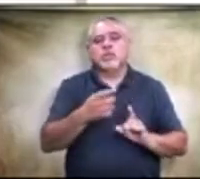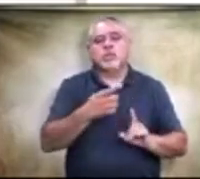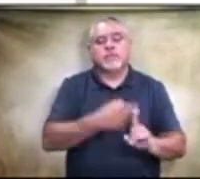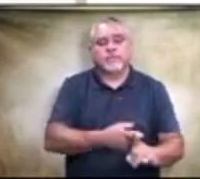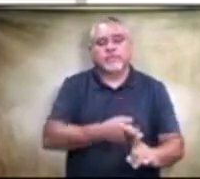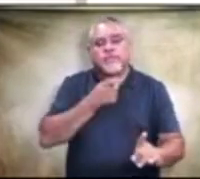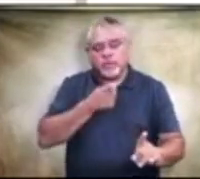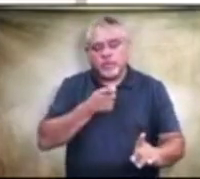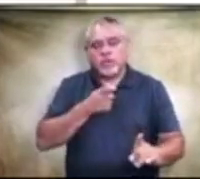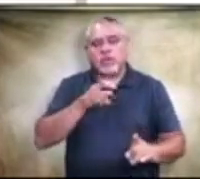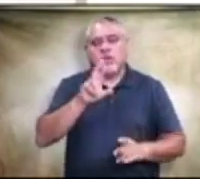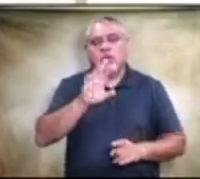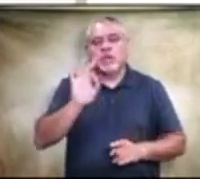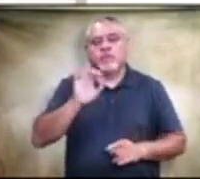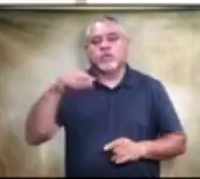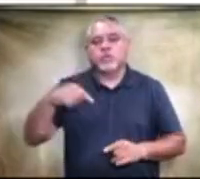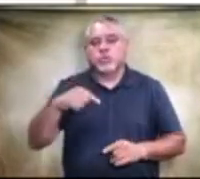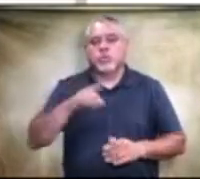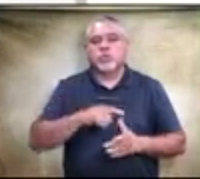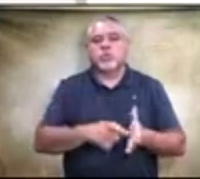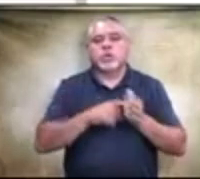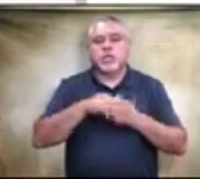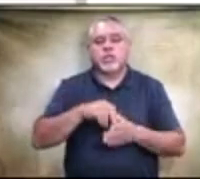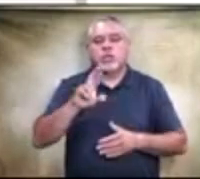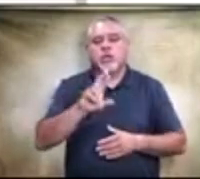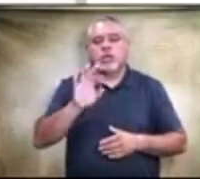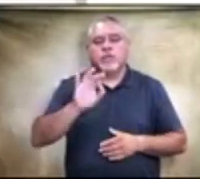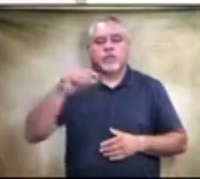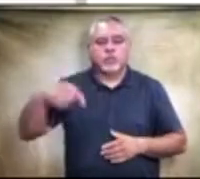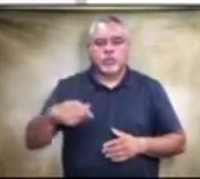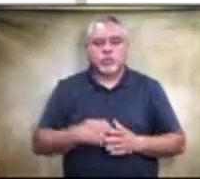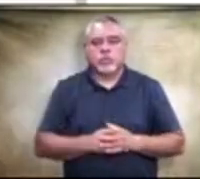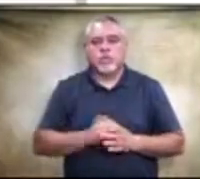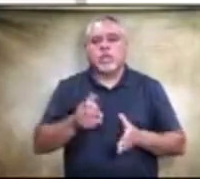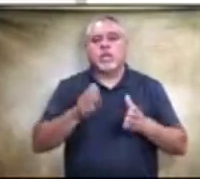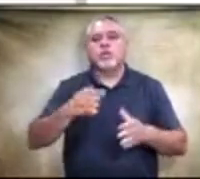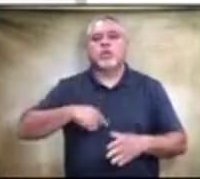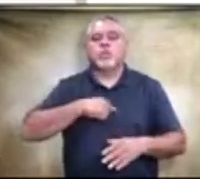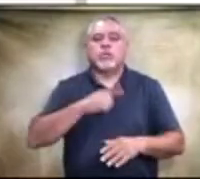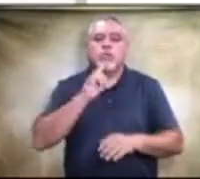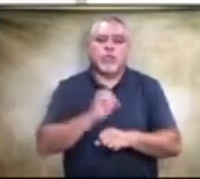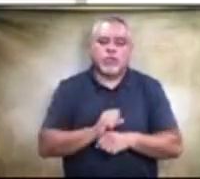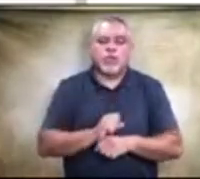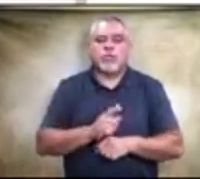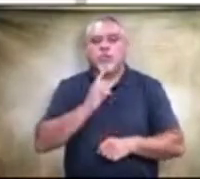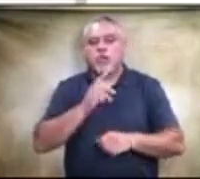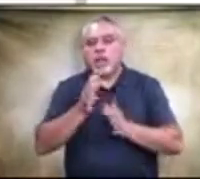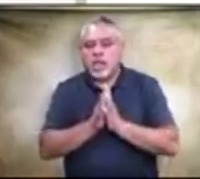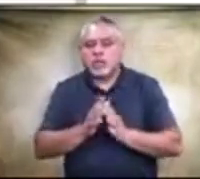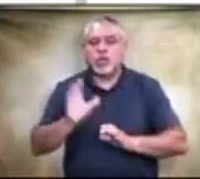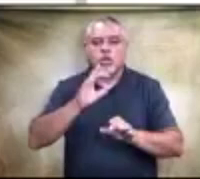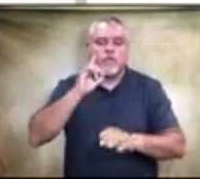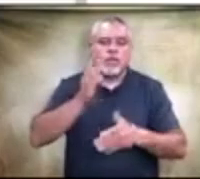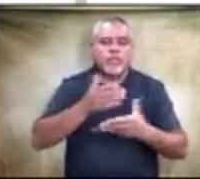RFQs or what's required in the RFQ. So that way we're actually asking or looking for, for things that are